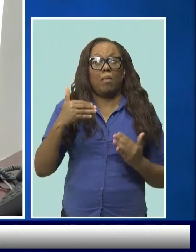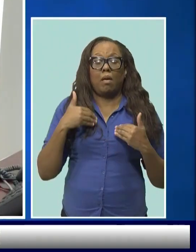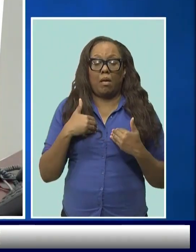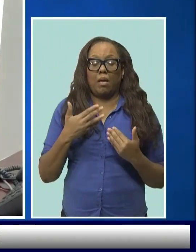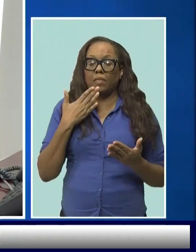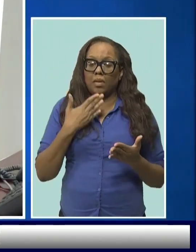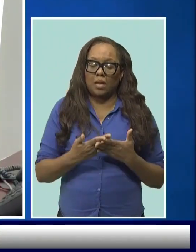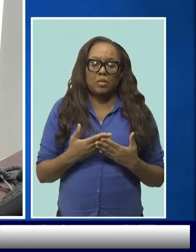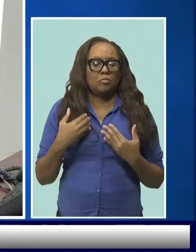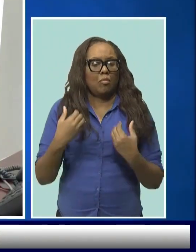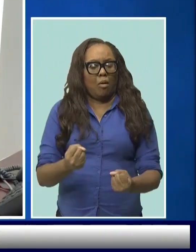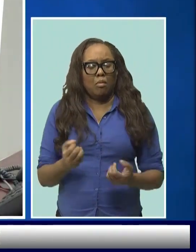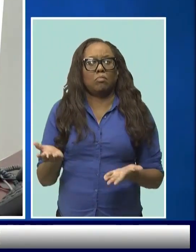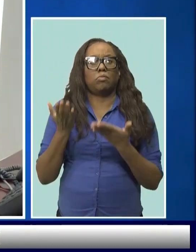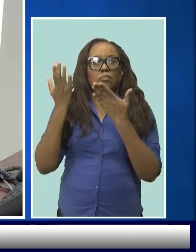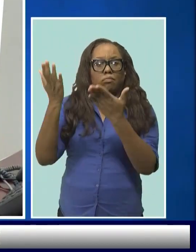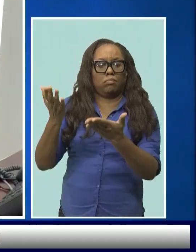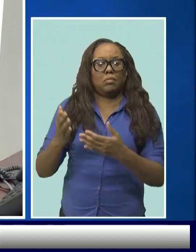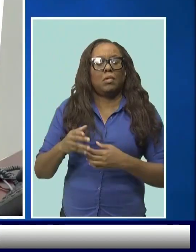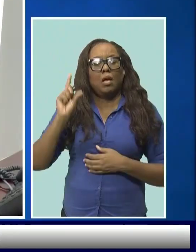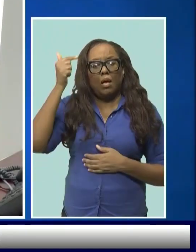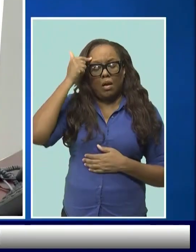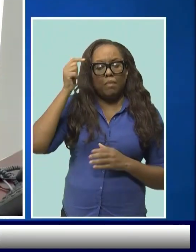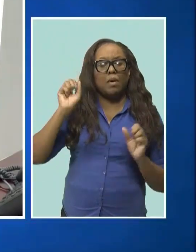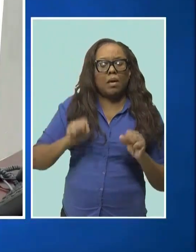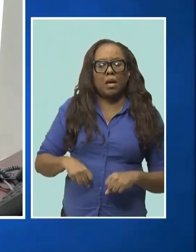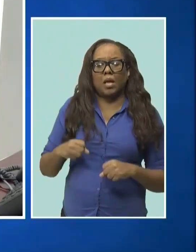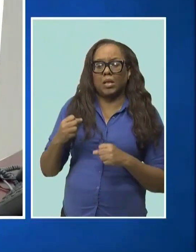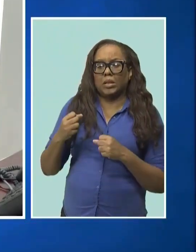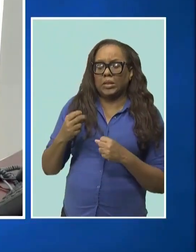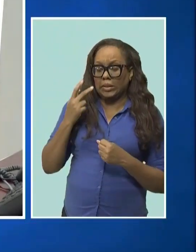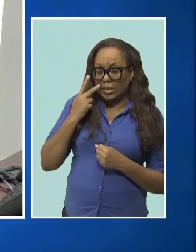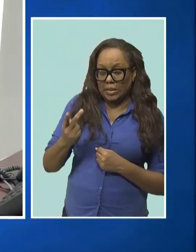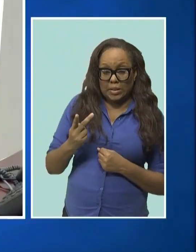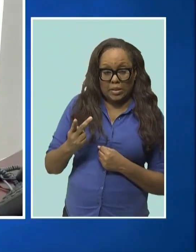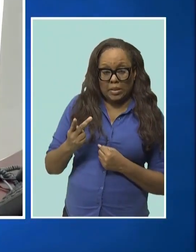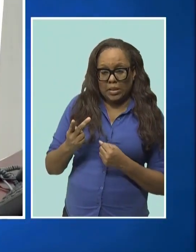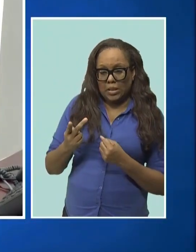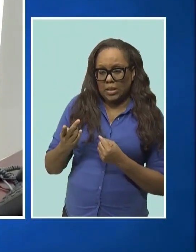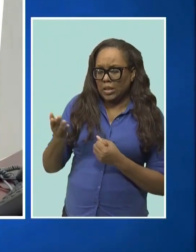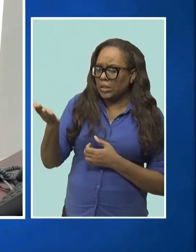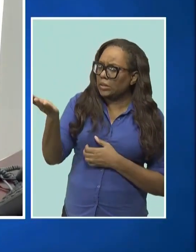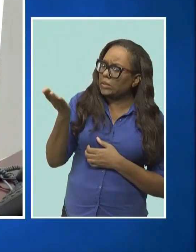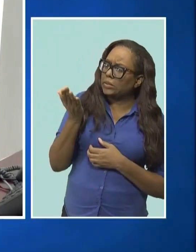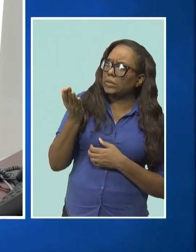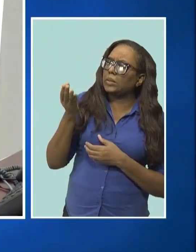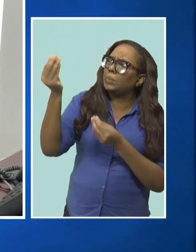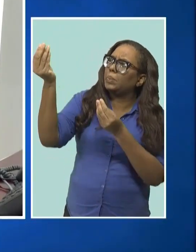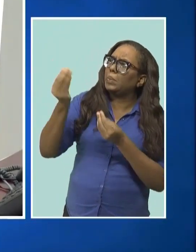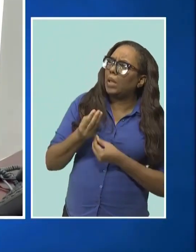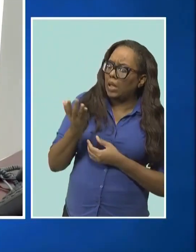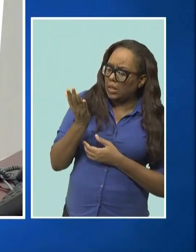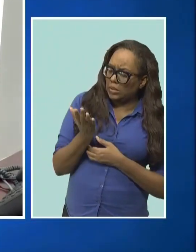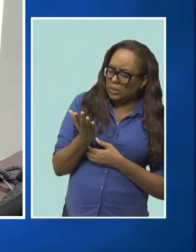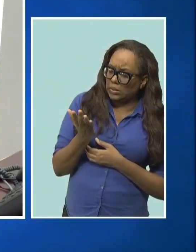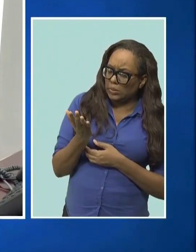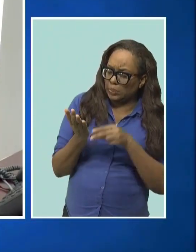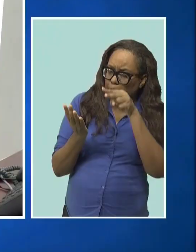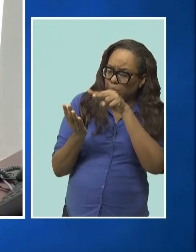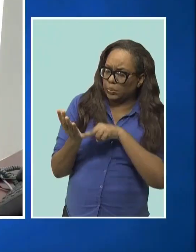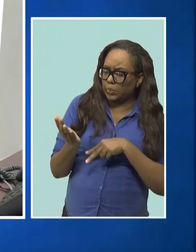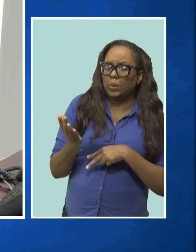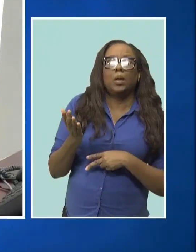that governments can take up and run with respect to not only investing in climate change and cities